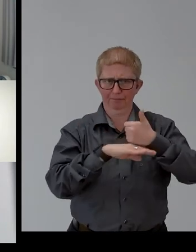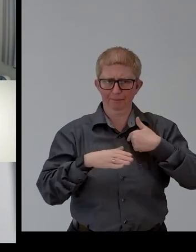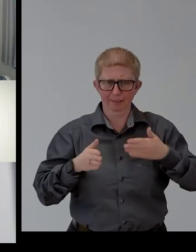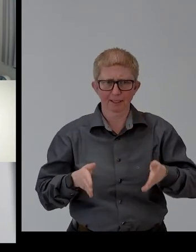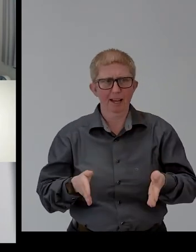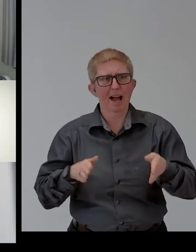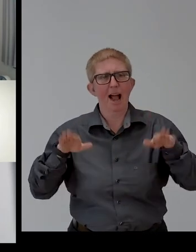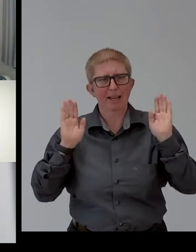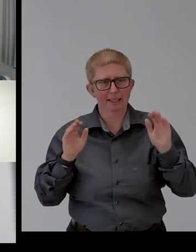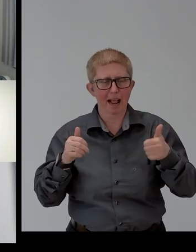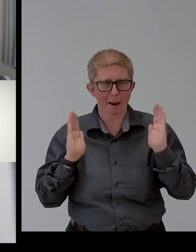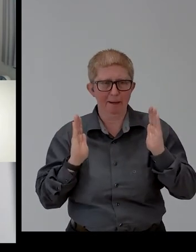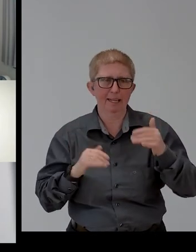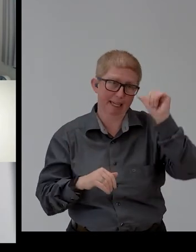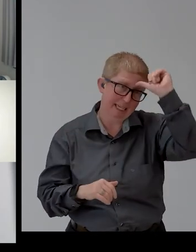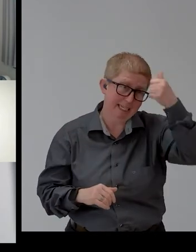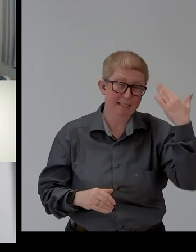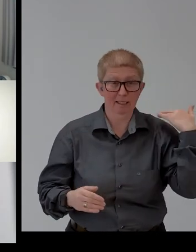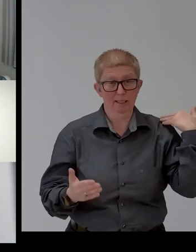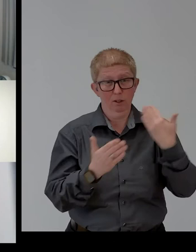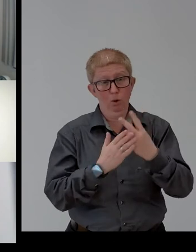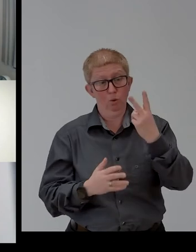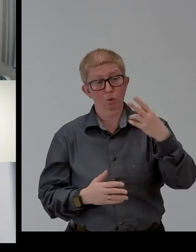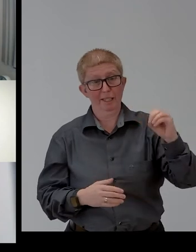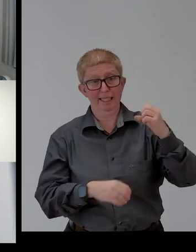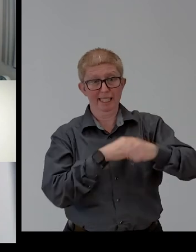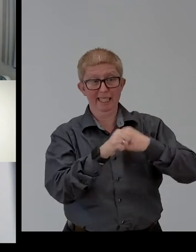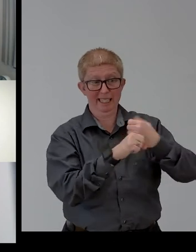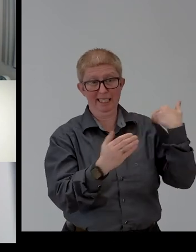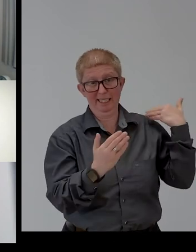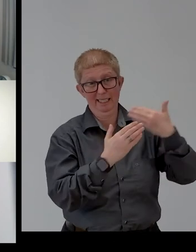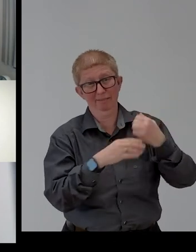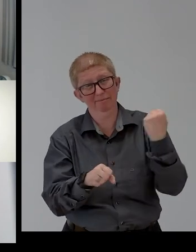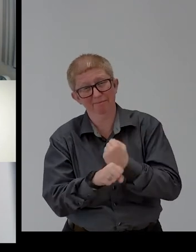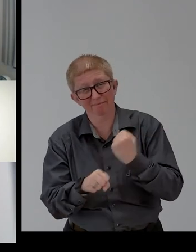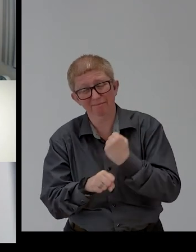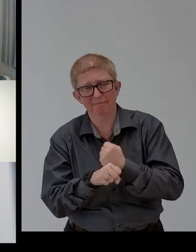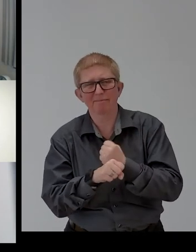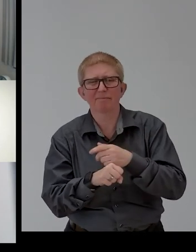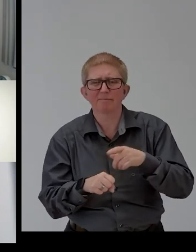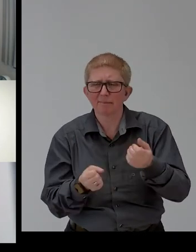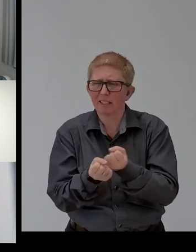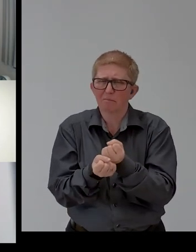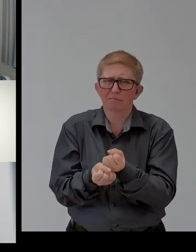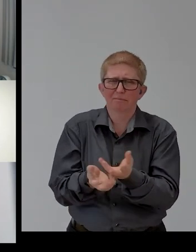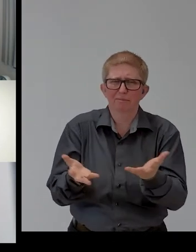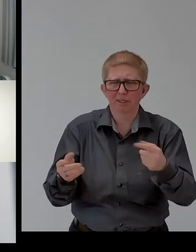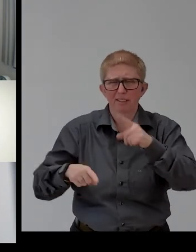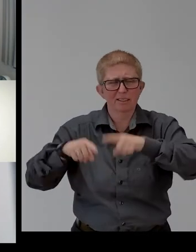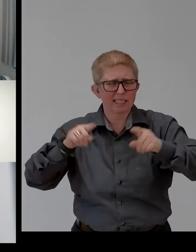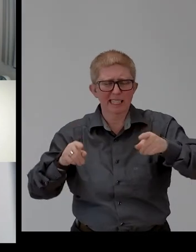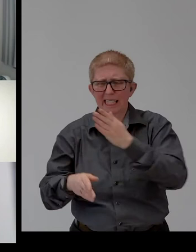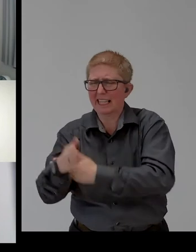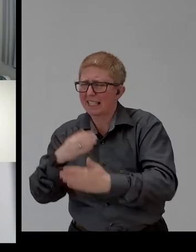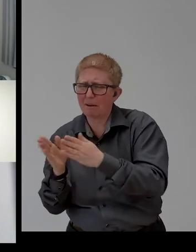work at Enable India has accelerated opportunities for persons with disabilities, including multiple and severe disabilities. Our